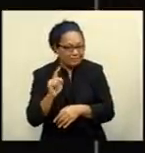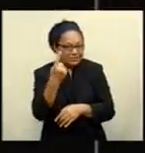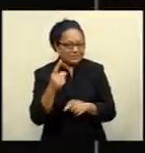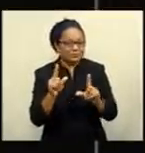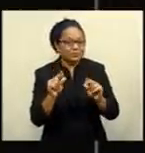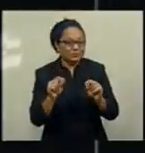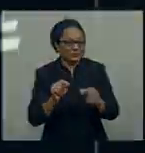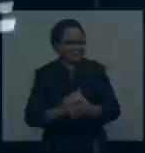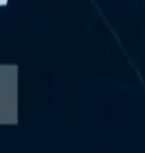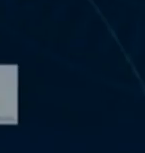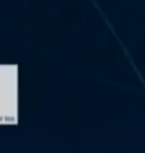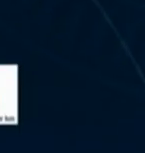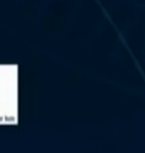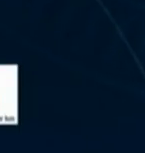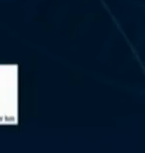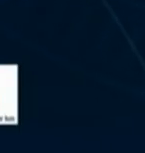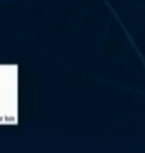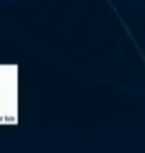lifted?